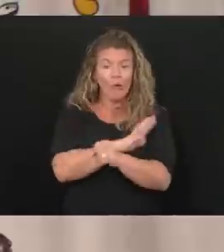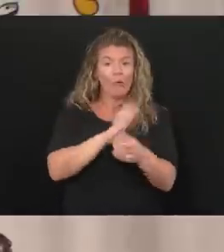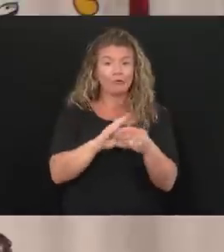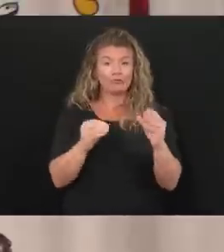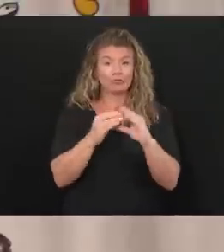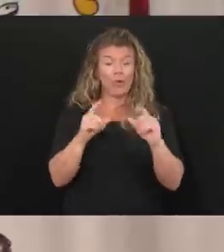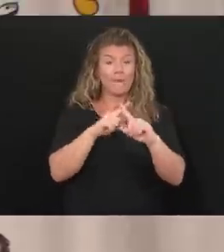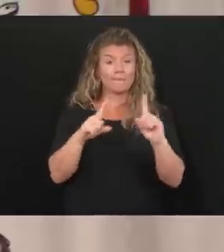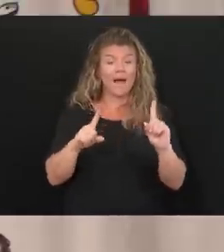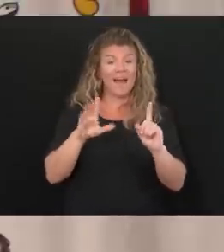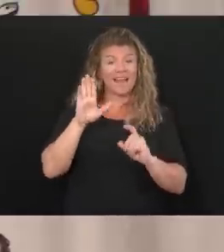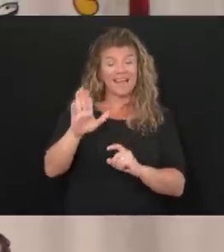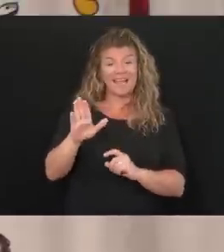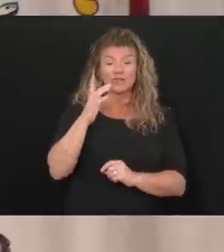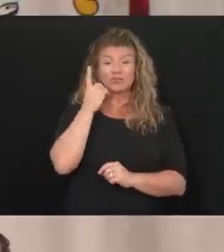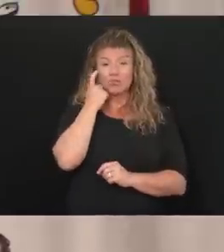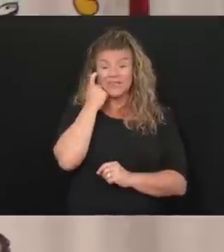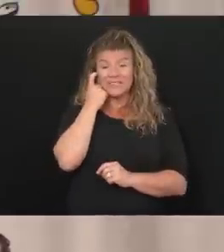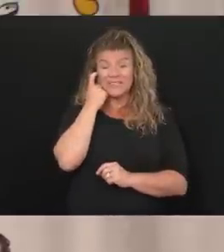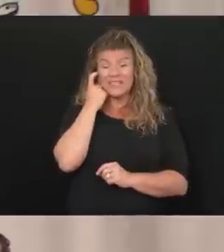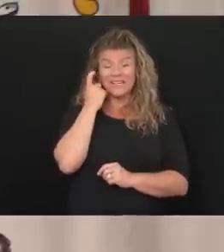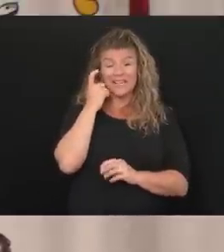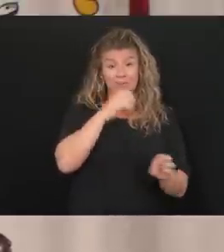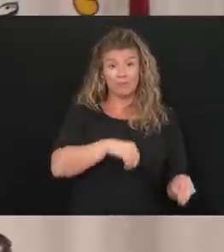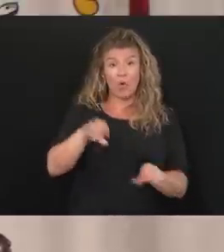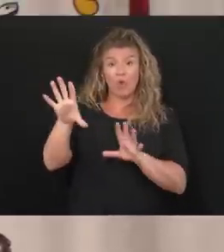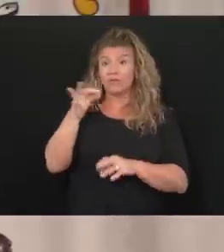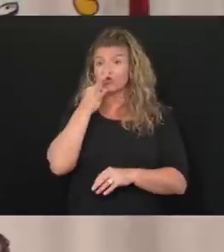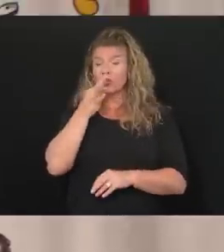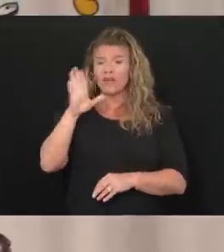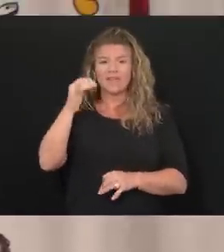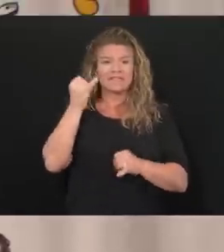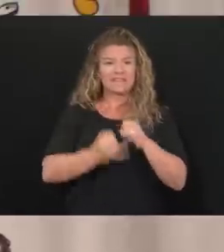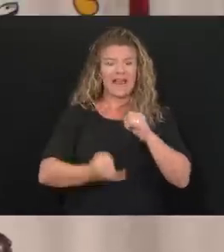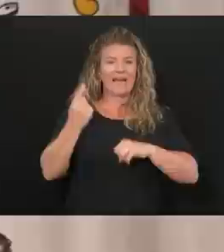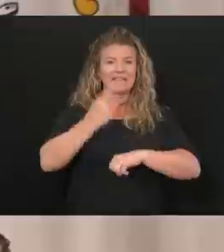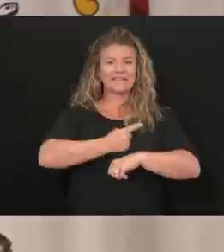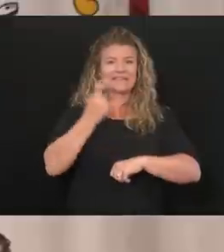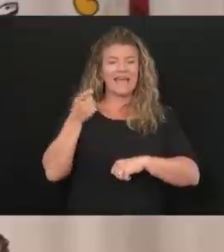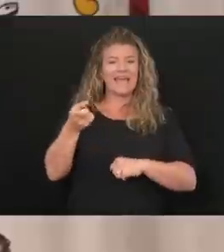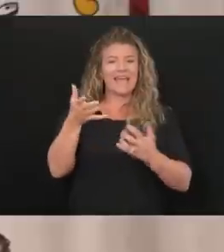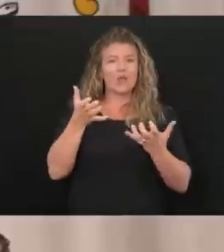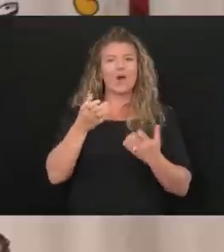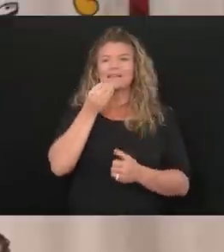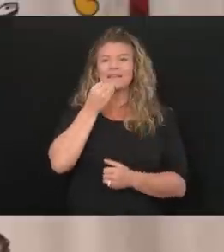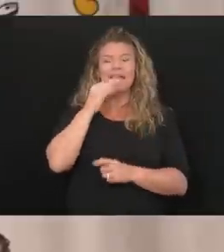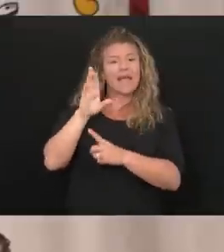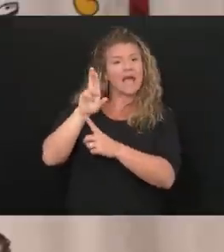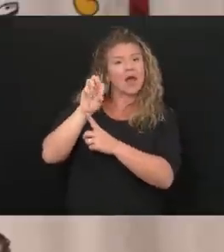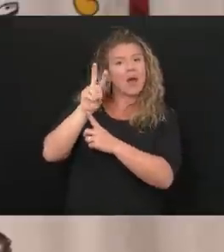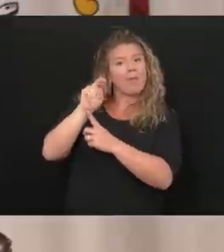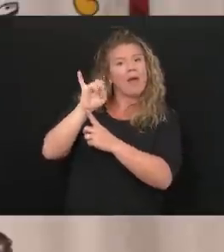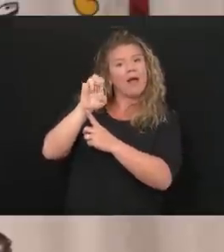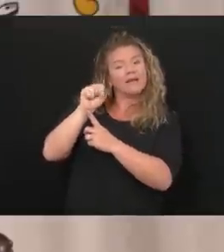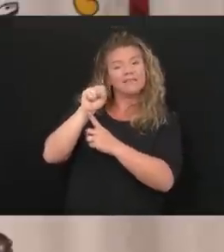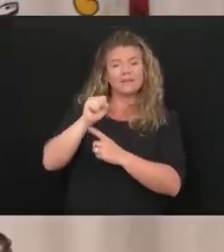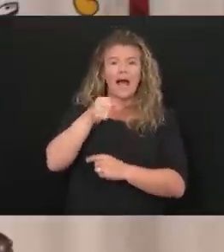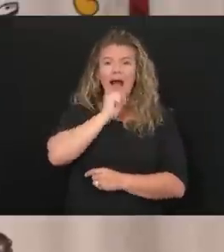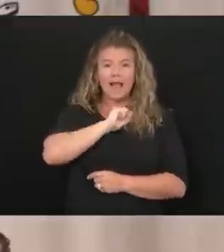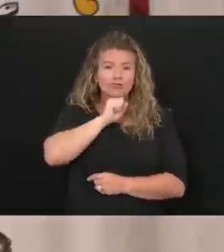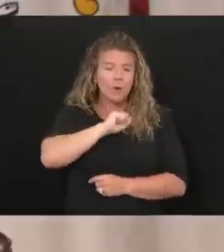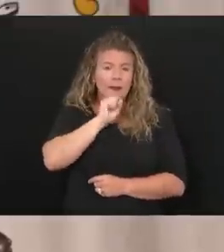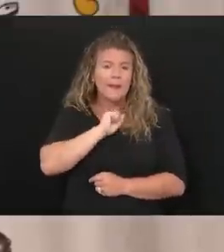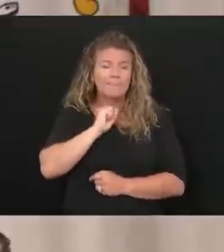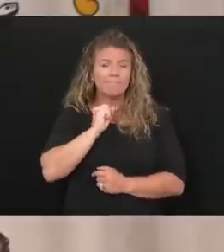on his last day, he's getting ready to be moved, and on his last day, he's going to have brownies and ice cream and some kind of